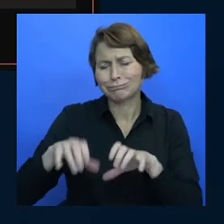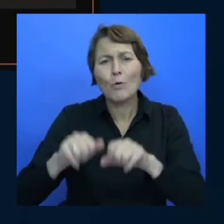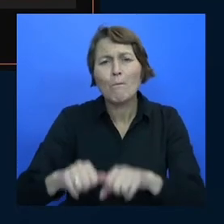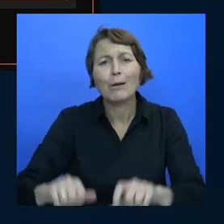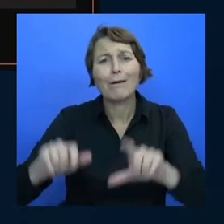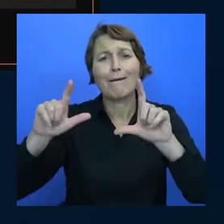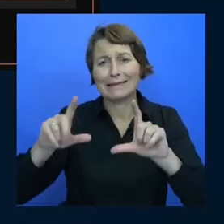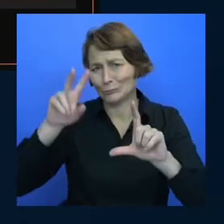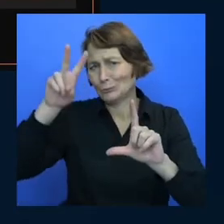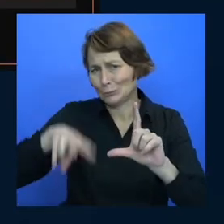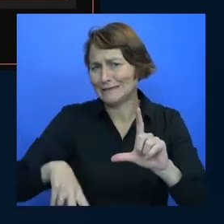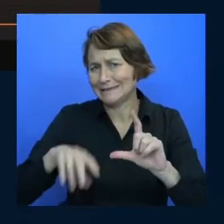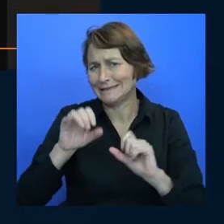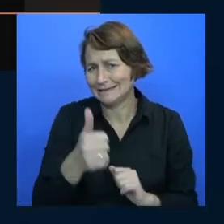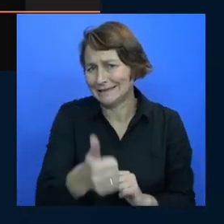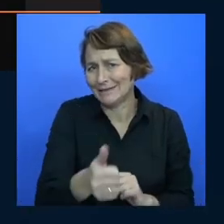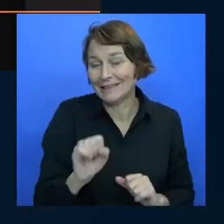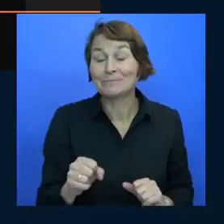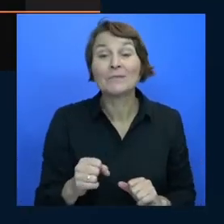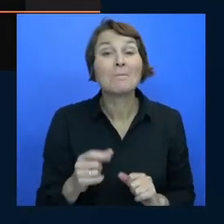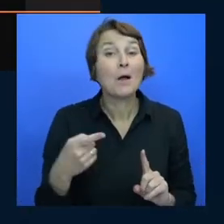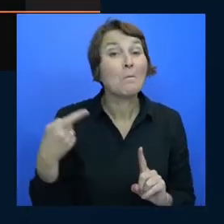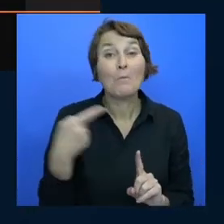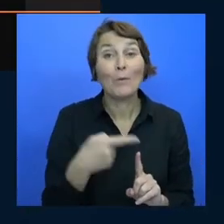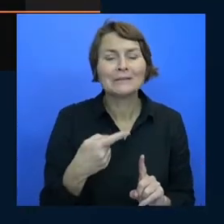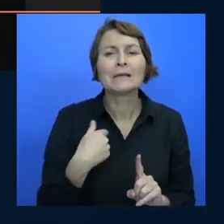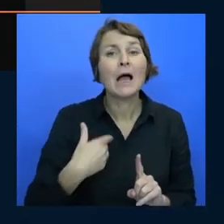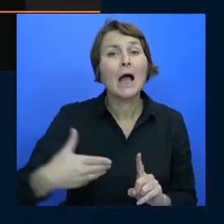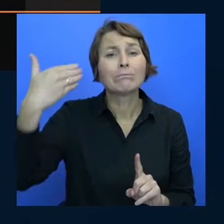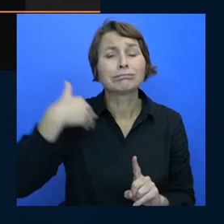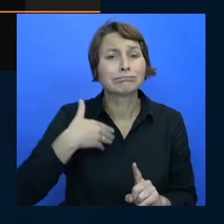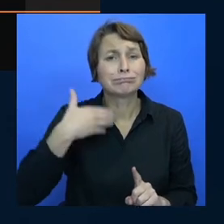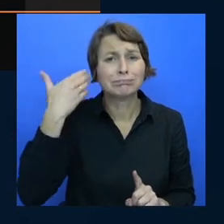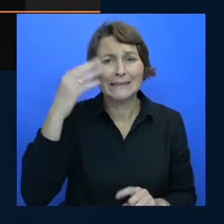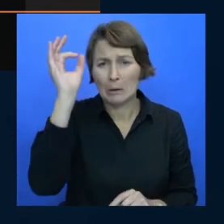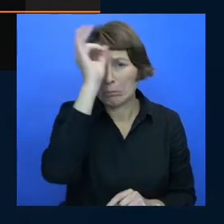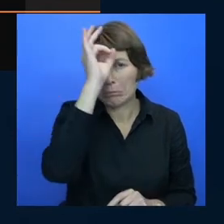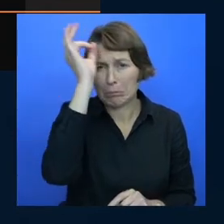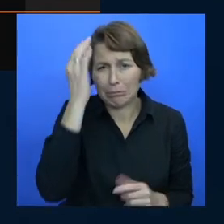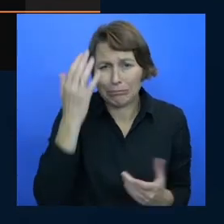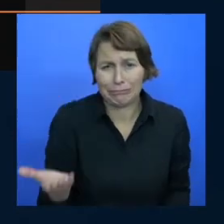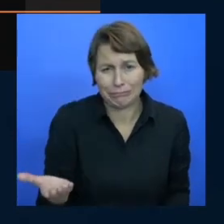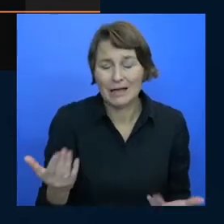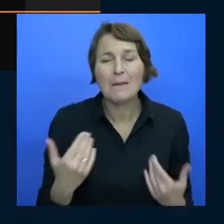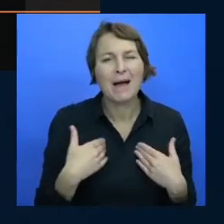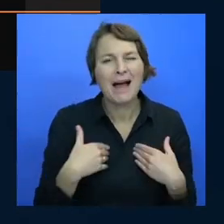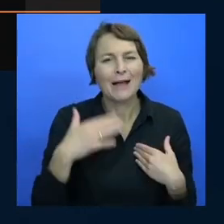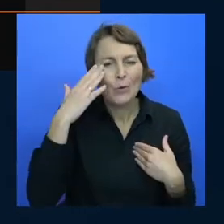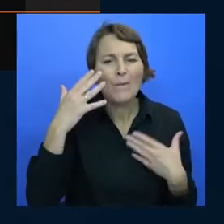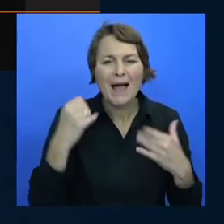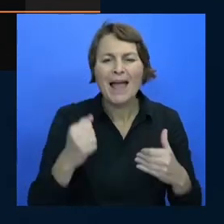i didn't know how to do any of this stuff but i knew that there was a layer and i was being lied to